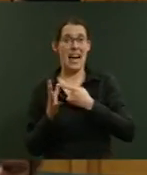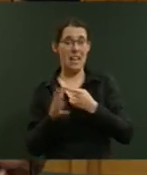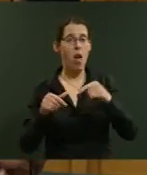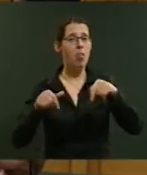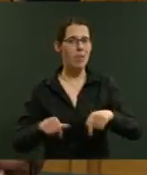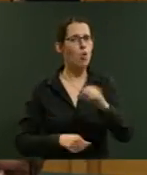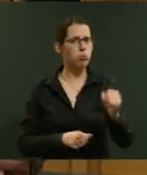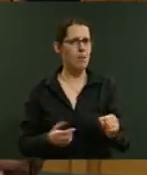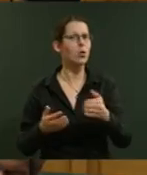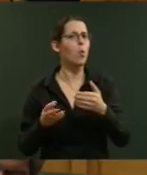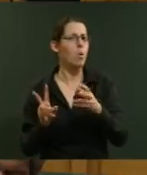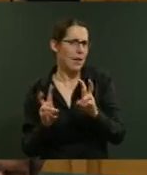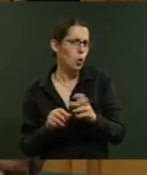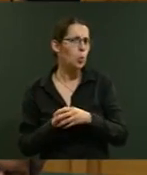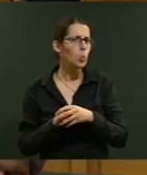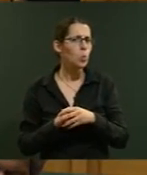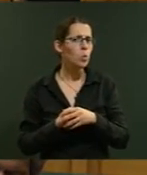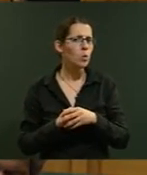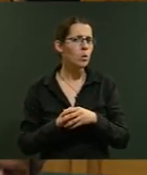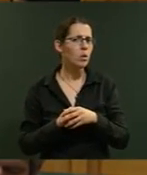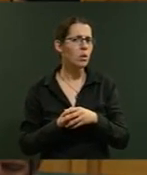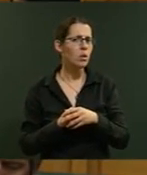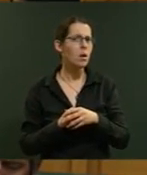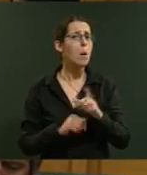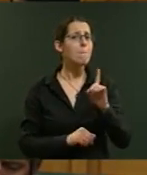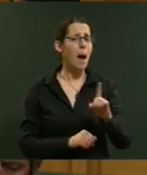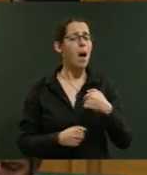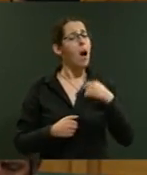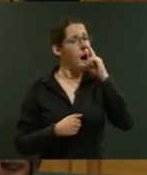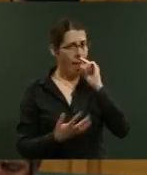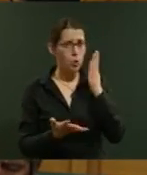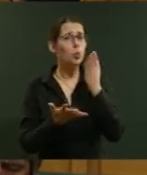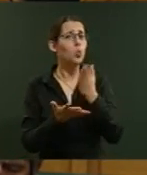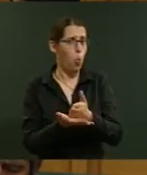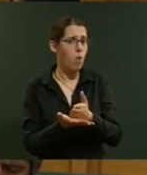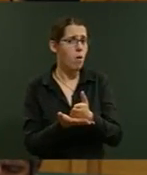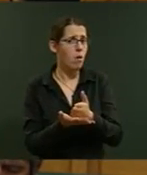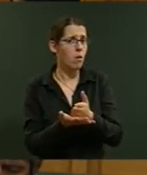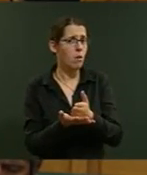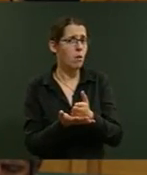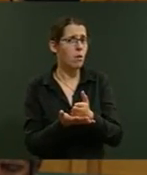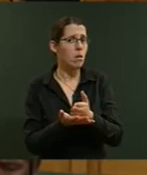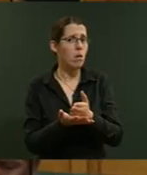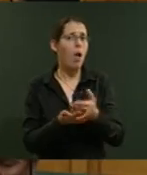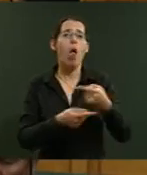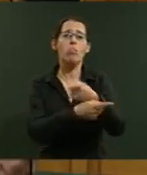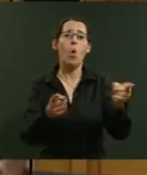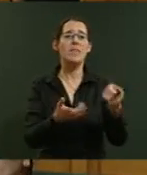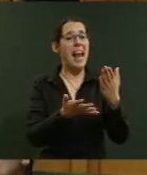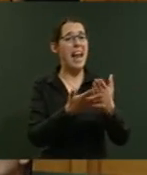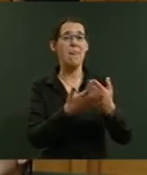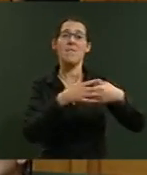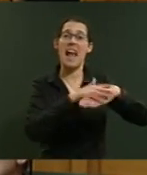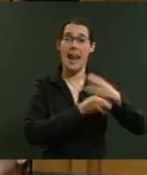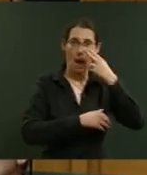an operational matter, but I can assure those living in Nelson that they